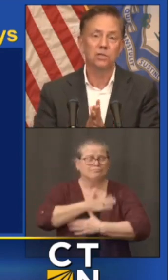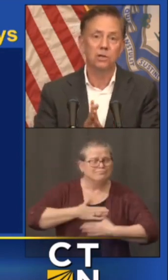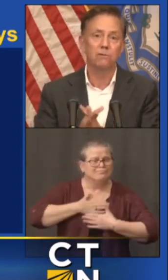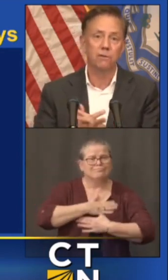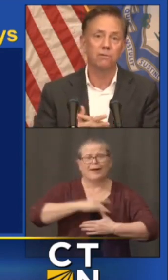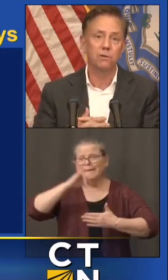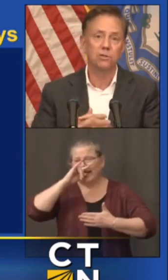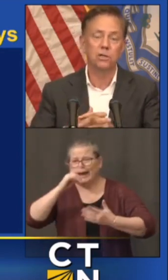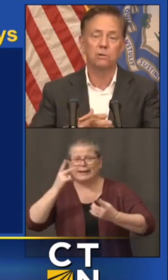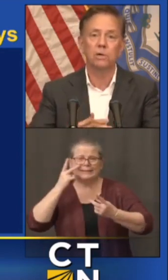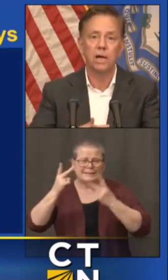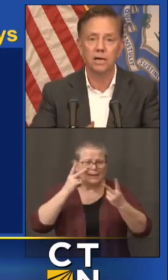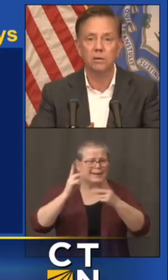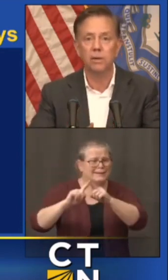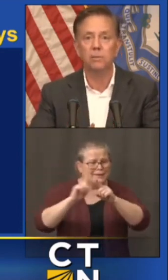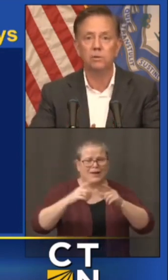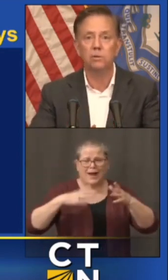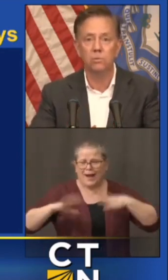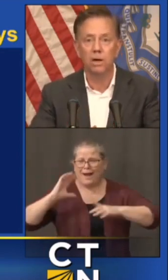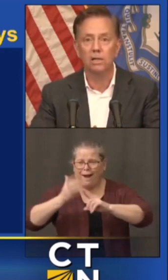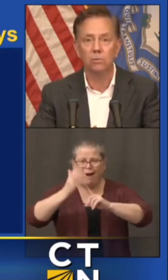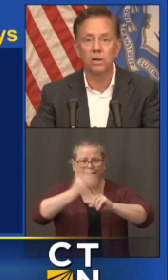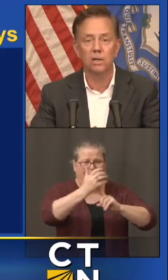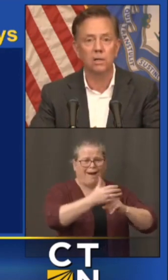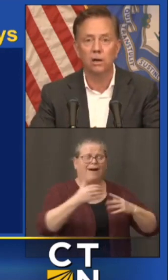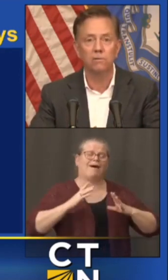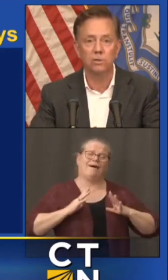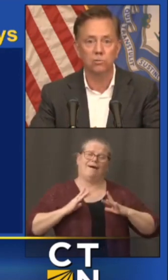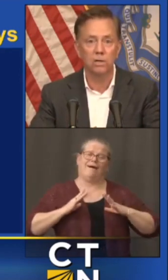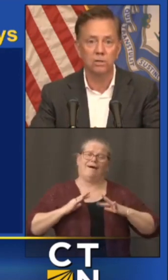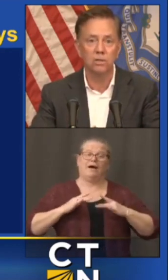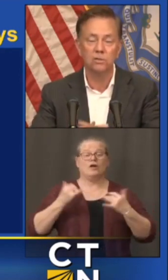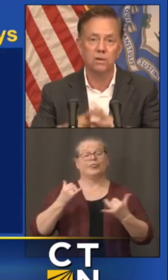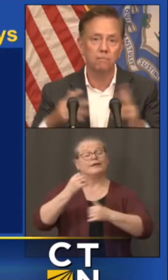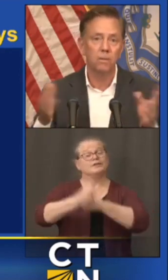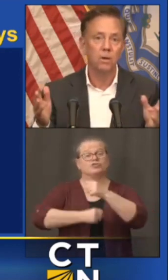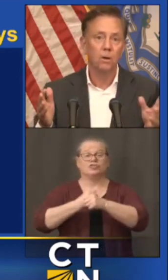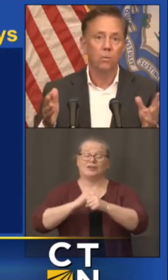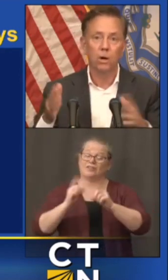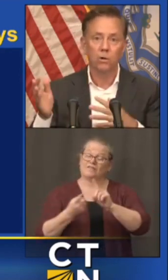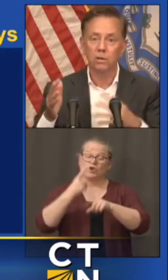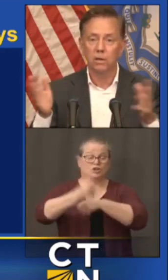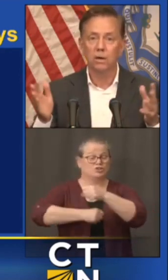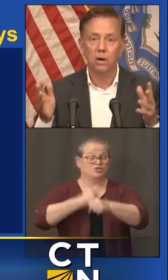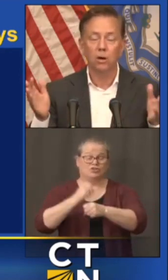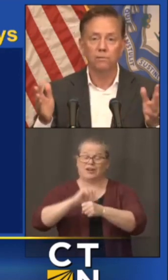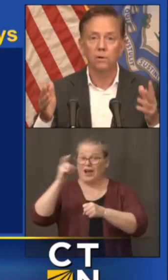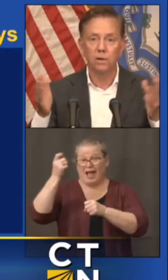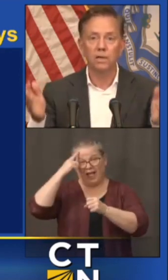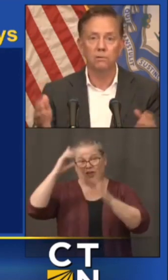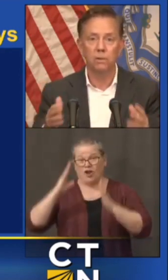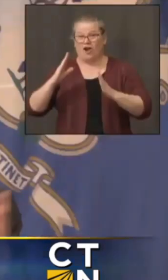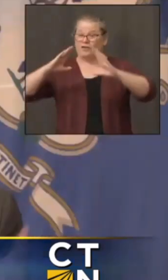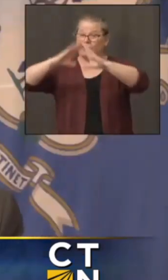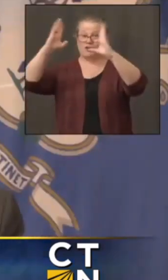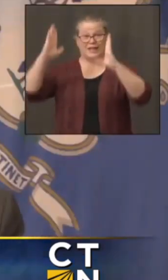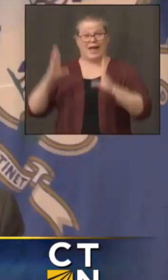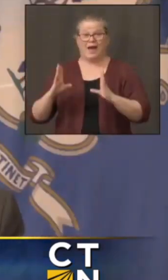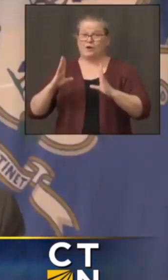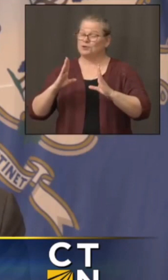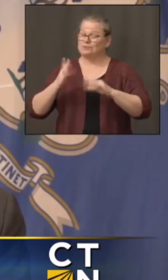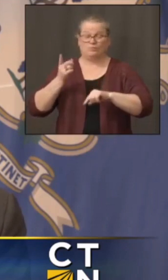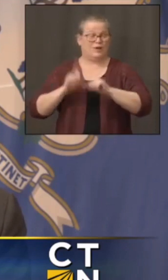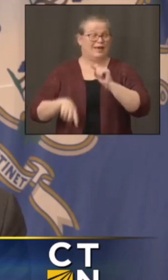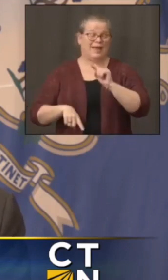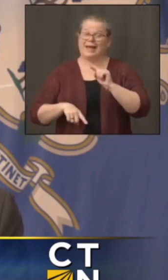so this year for the first year, we're not going to be able to do Halloween at the governor's residence. We are in Hartford and it is in a